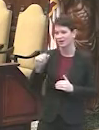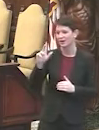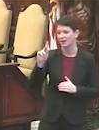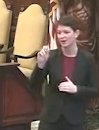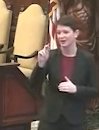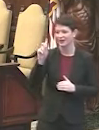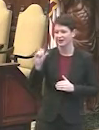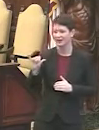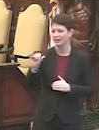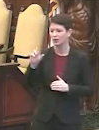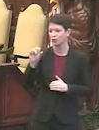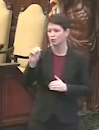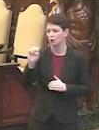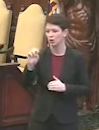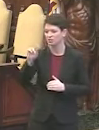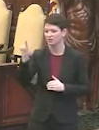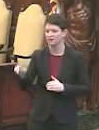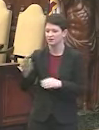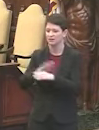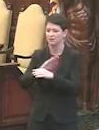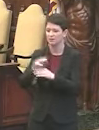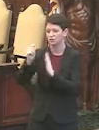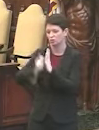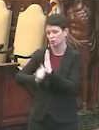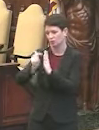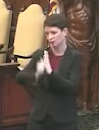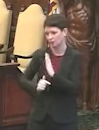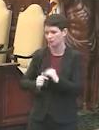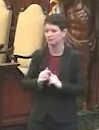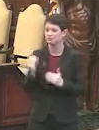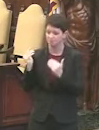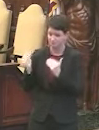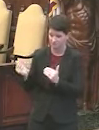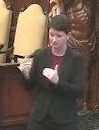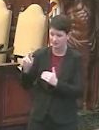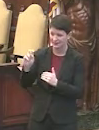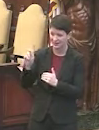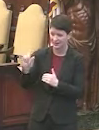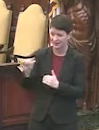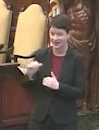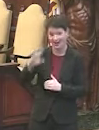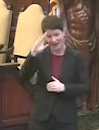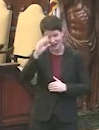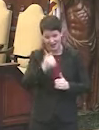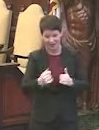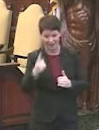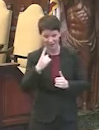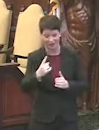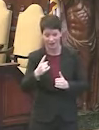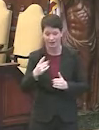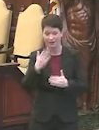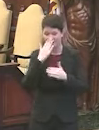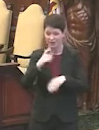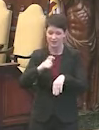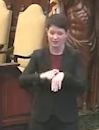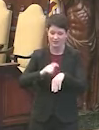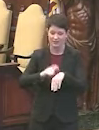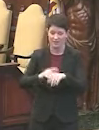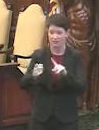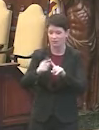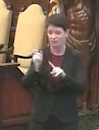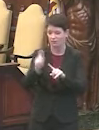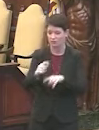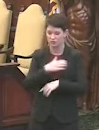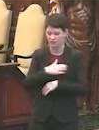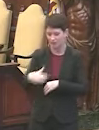Kennedy Rose at Philadelphia Business Journal. Kennedy, you can unmute. All right. Hi, everybody. Thank you so much for taking the time. My first